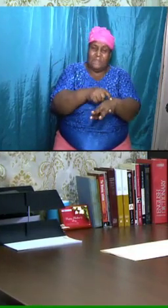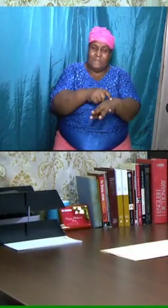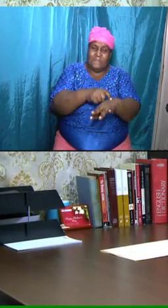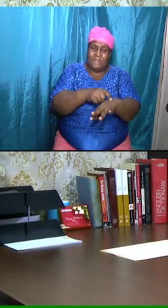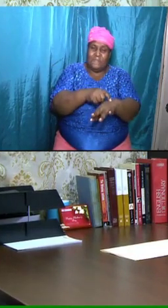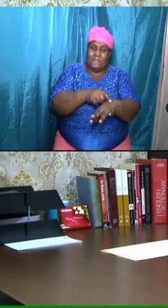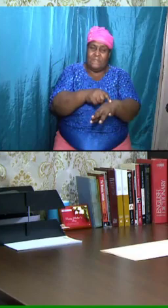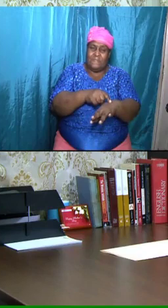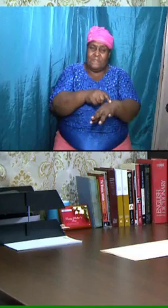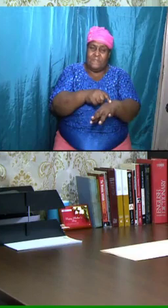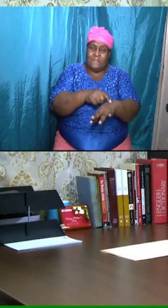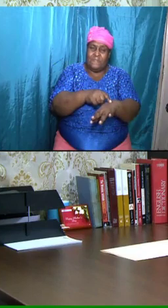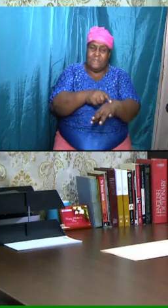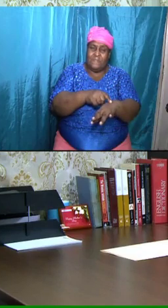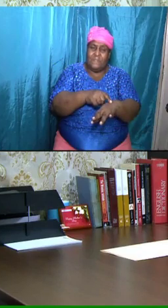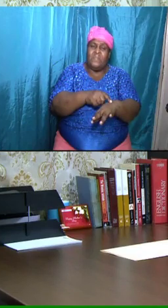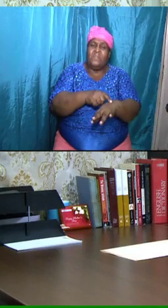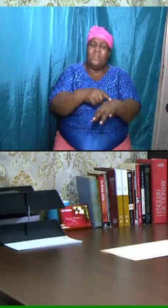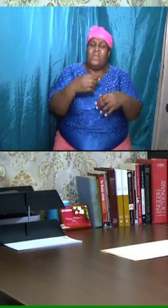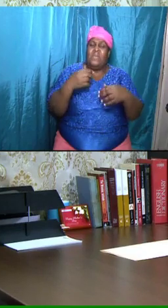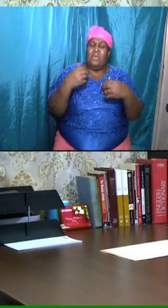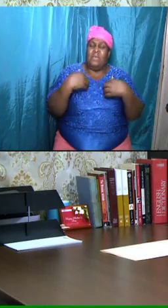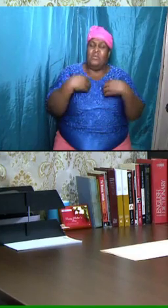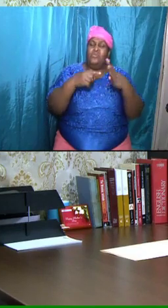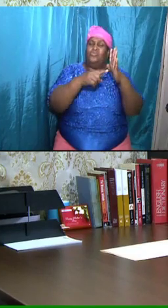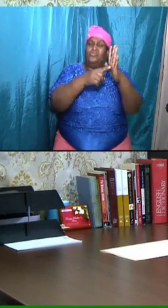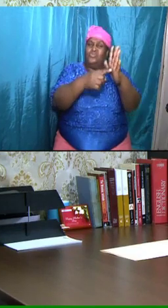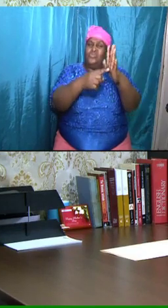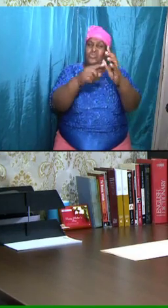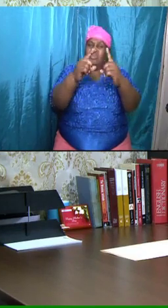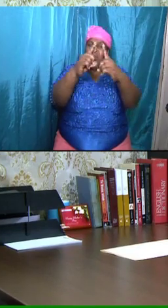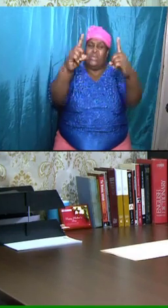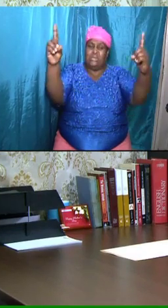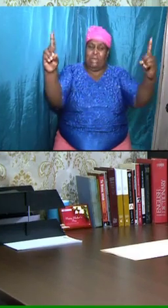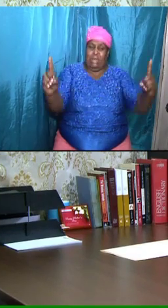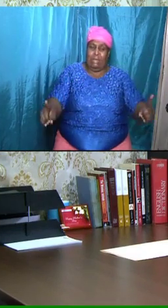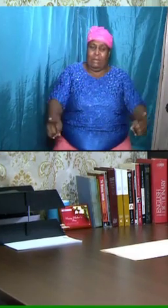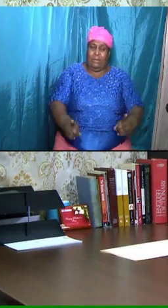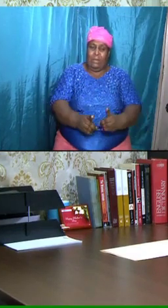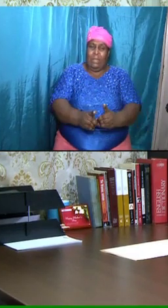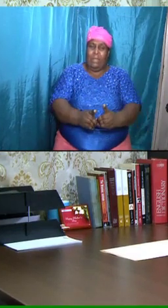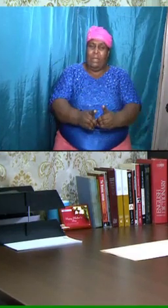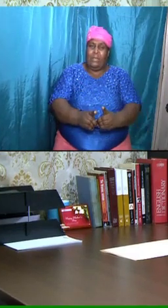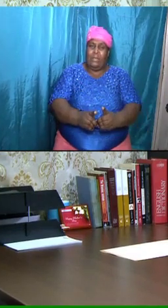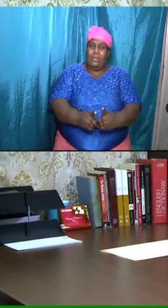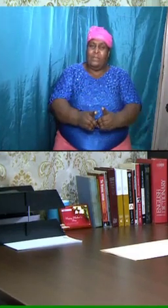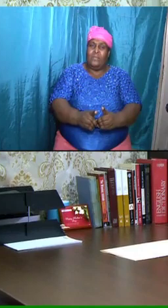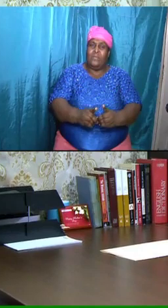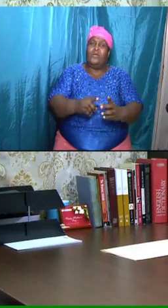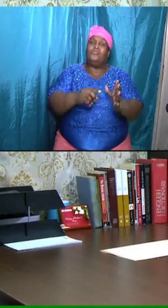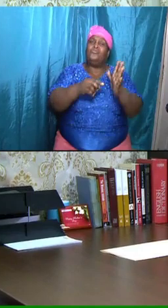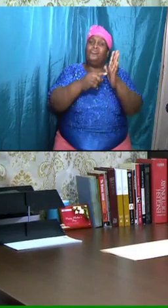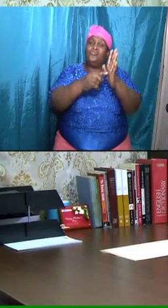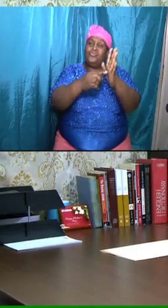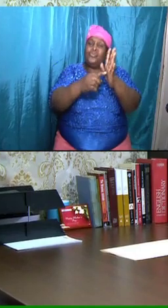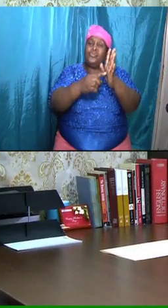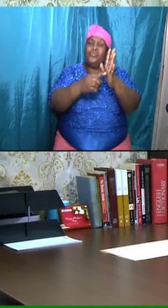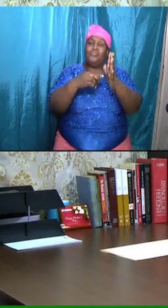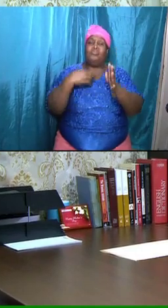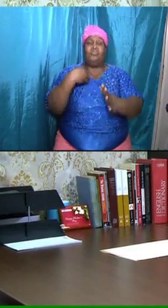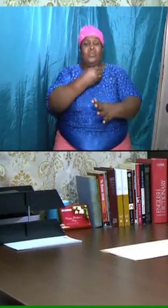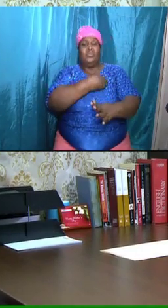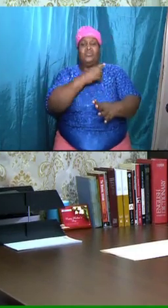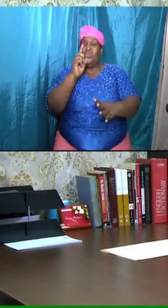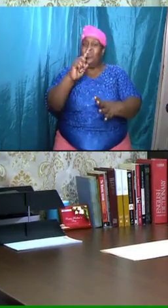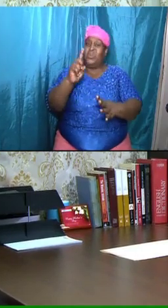diagram, a chart up that literally shows us where we are in